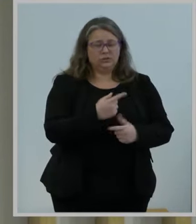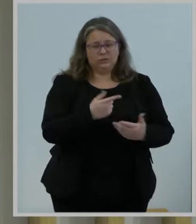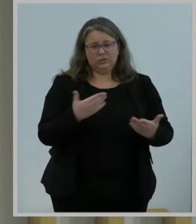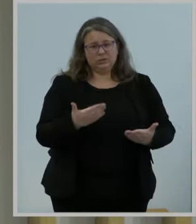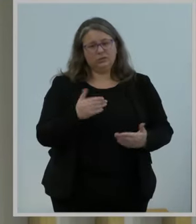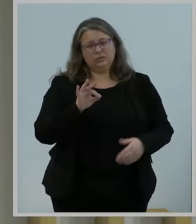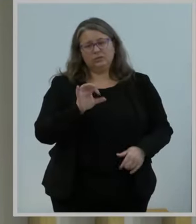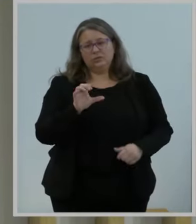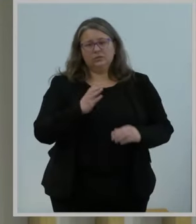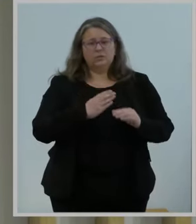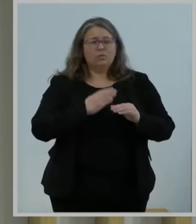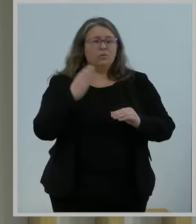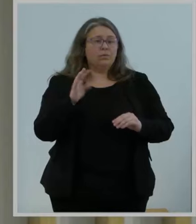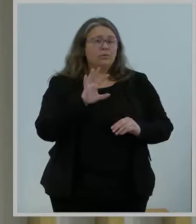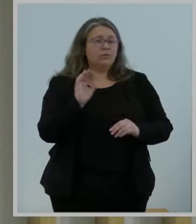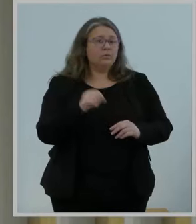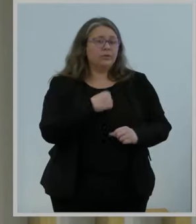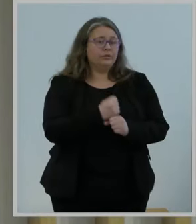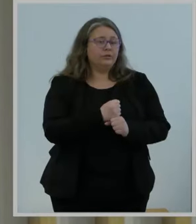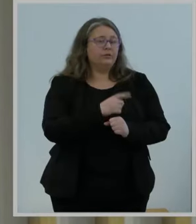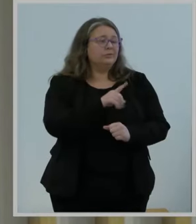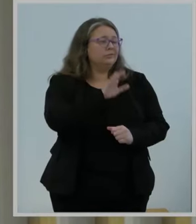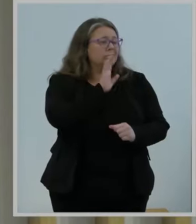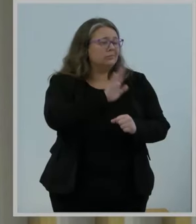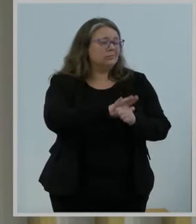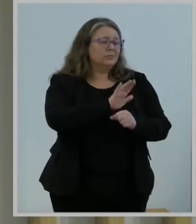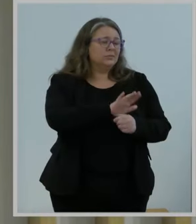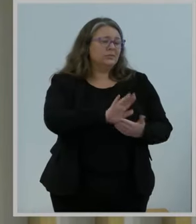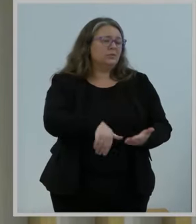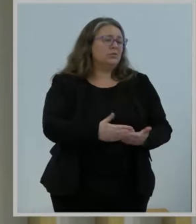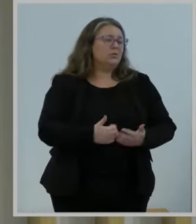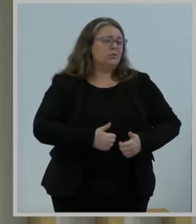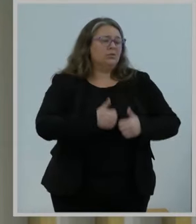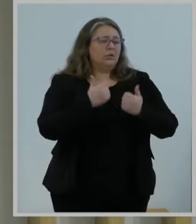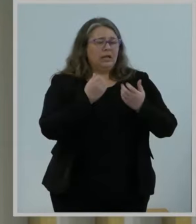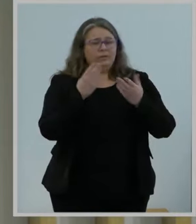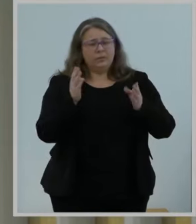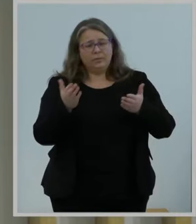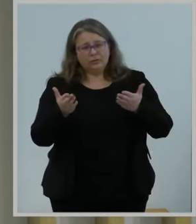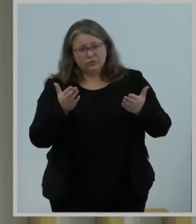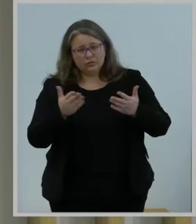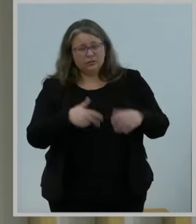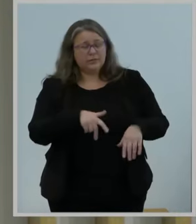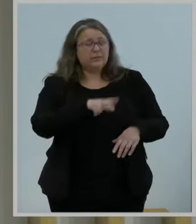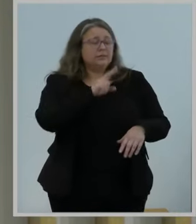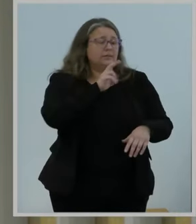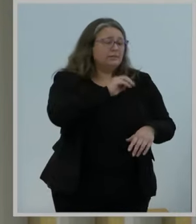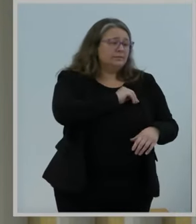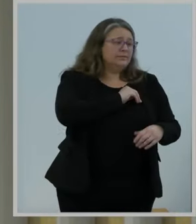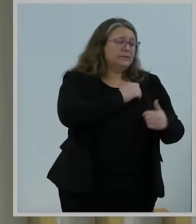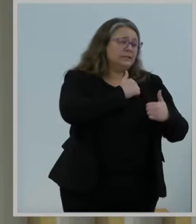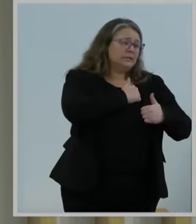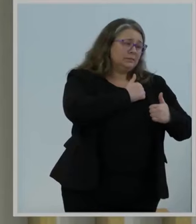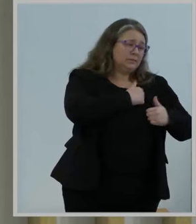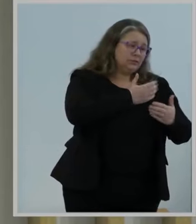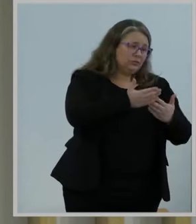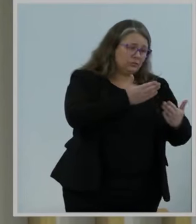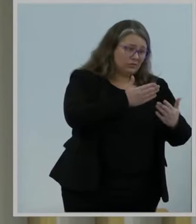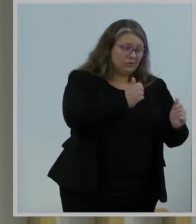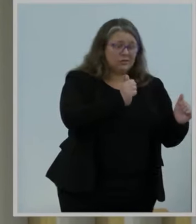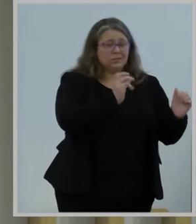and devoted his entire life to public service through his military service in Vietnam and his government service at the FCC.